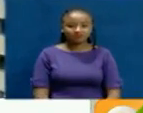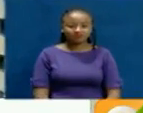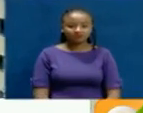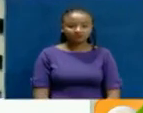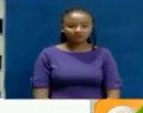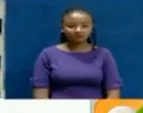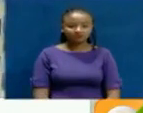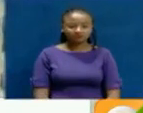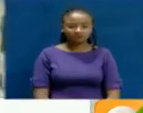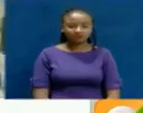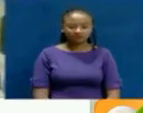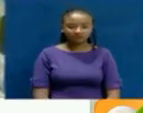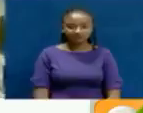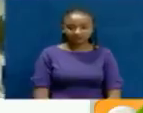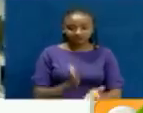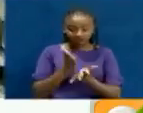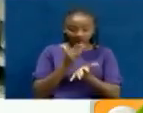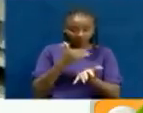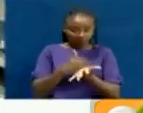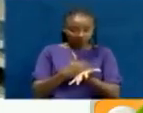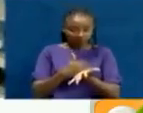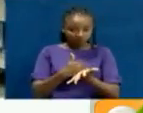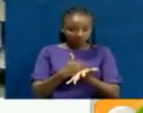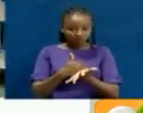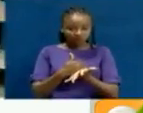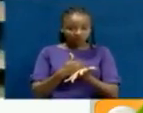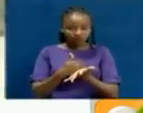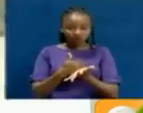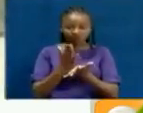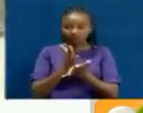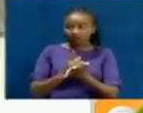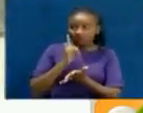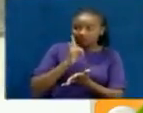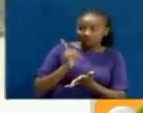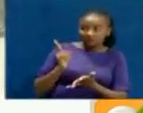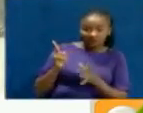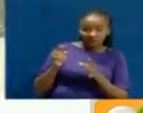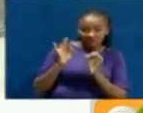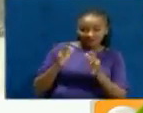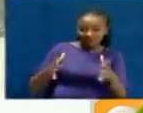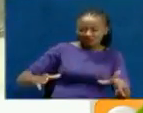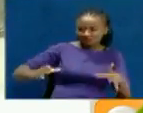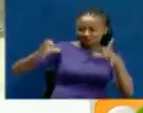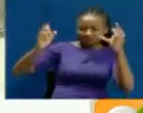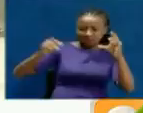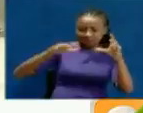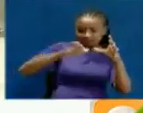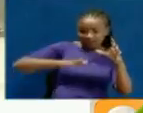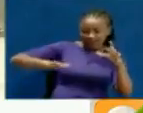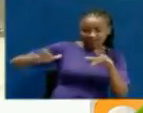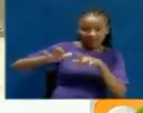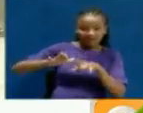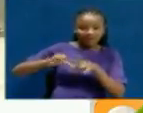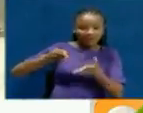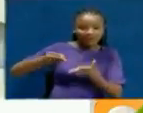The Section on Properties Act provides for independent ownership of floors in apartments which means that just one can hire a floor in a building